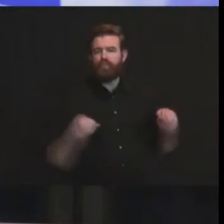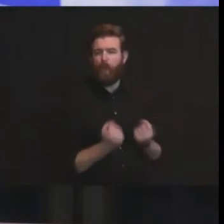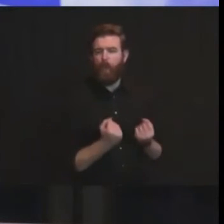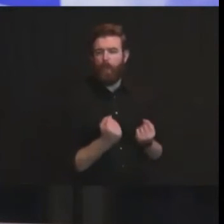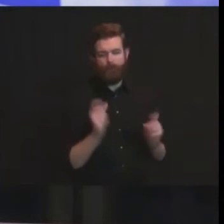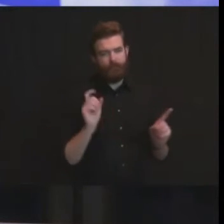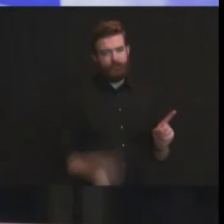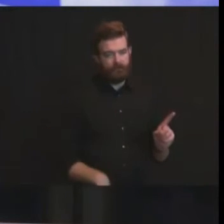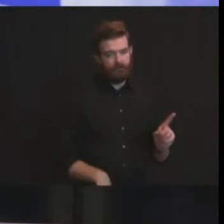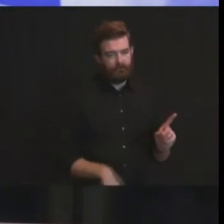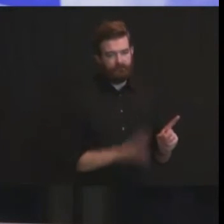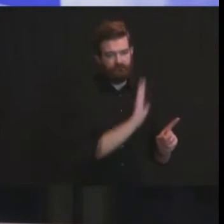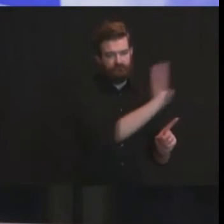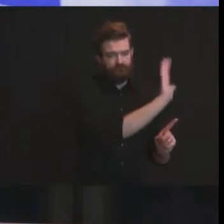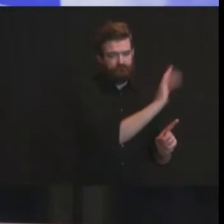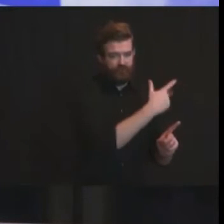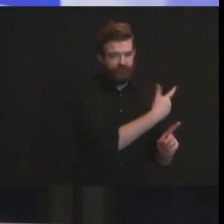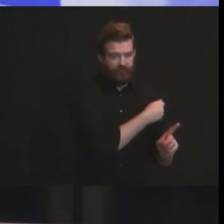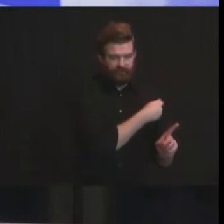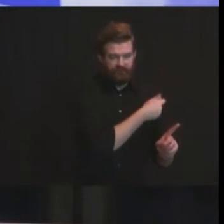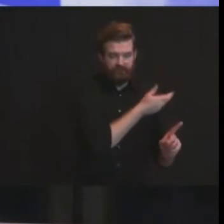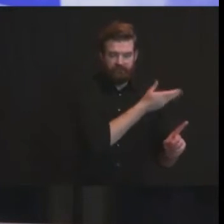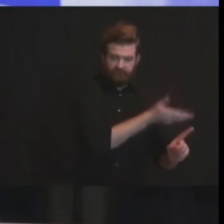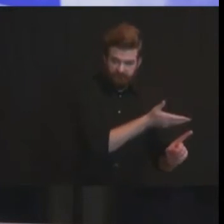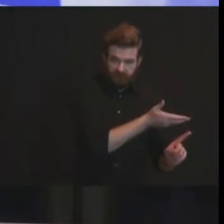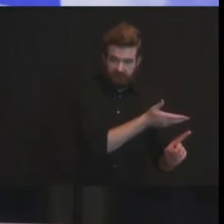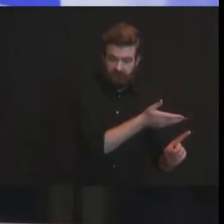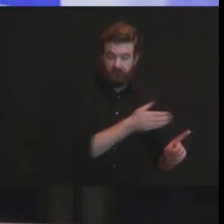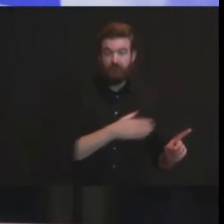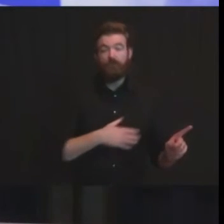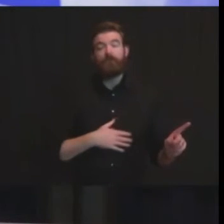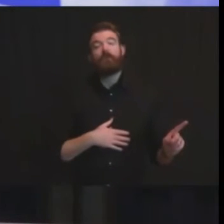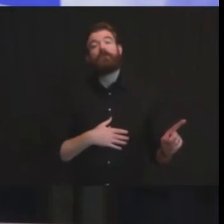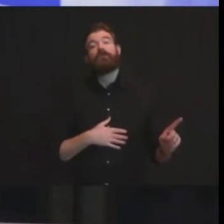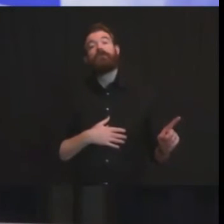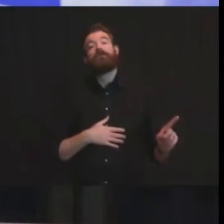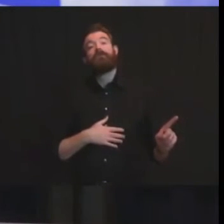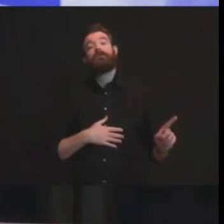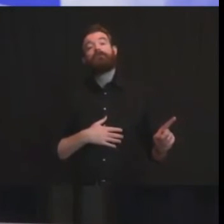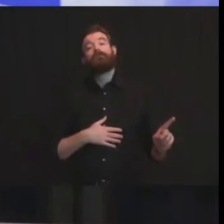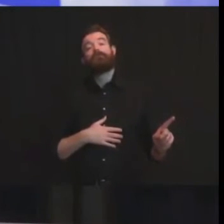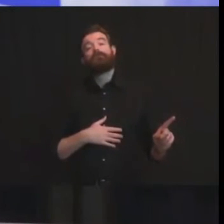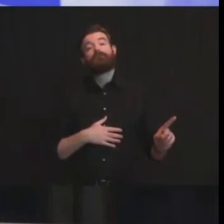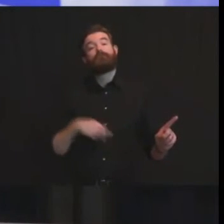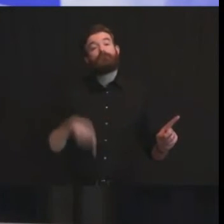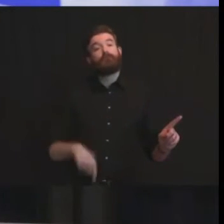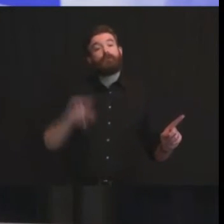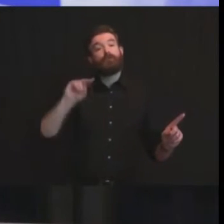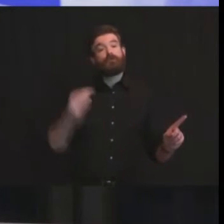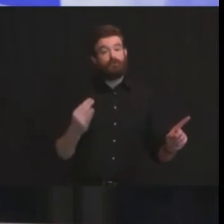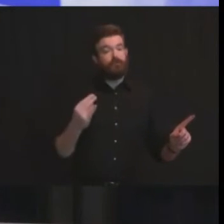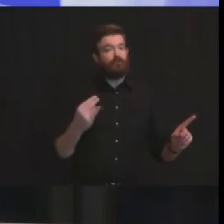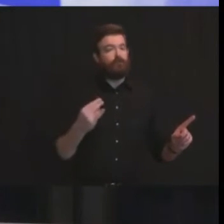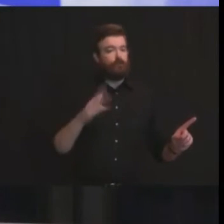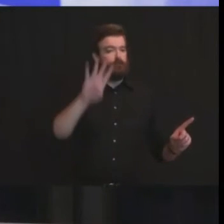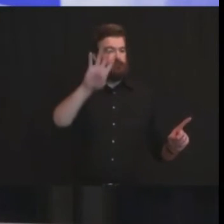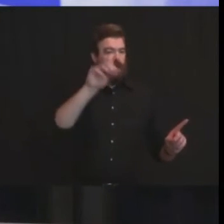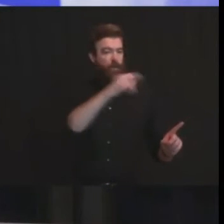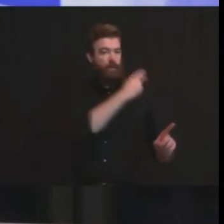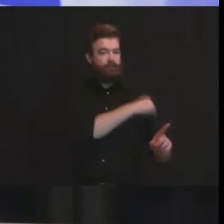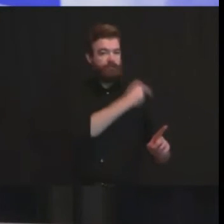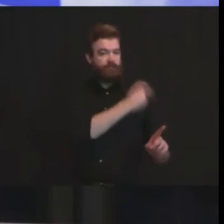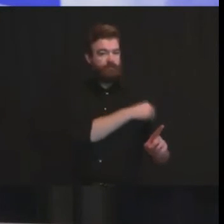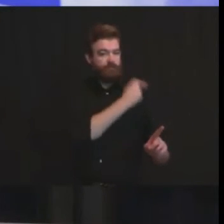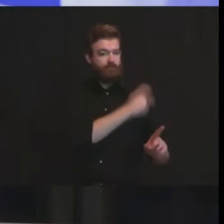infrastructure system about 40 of our new jersey hospitals have told us that they do have capacity